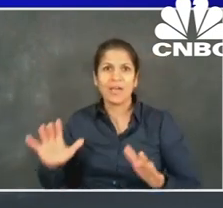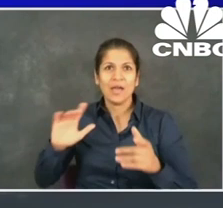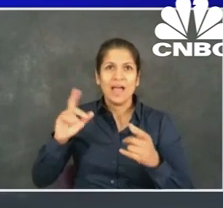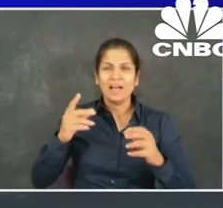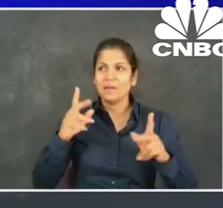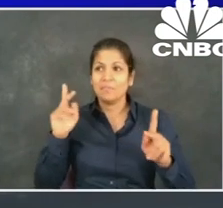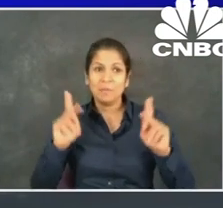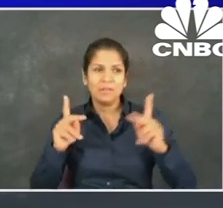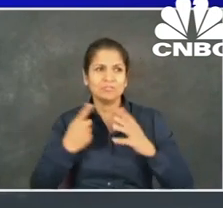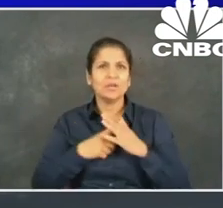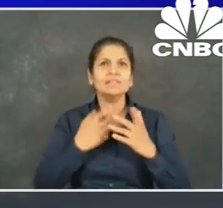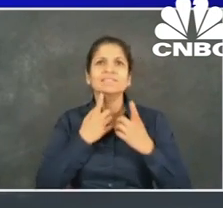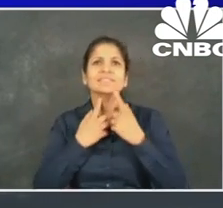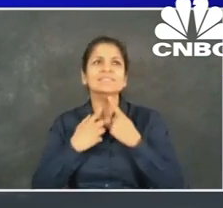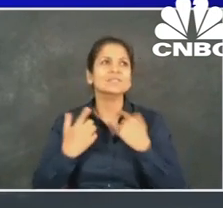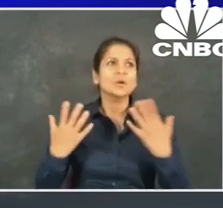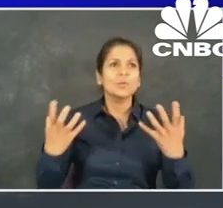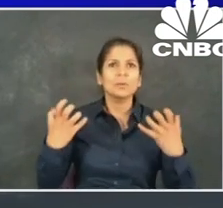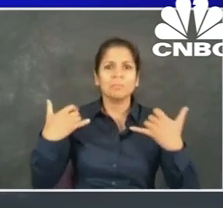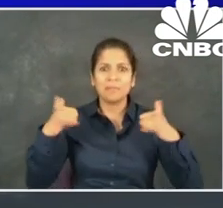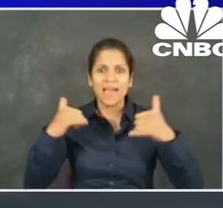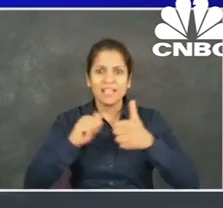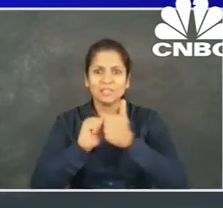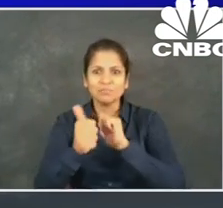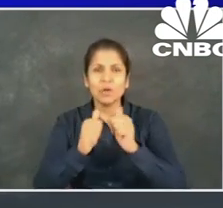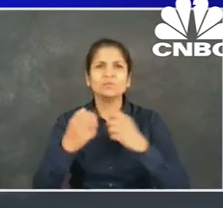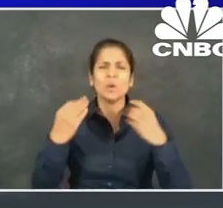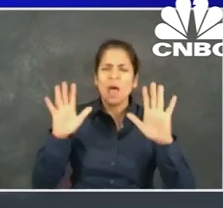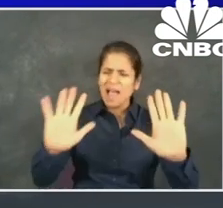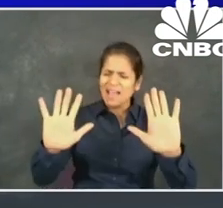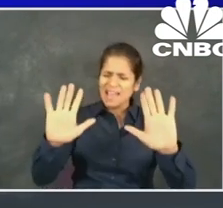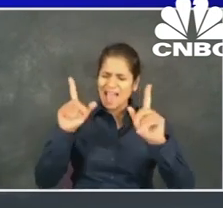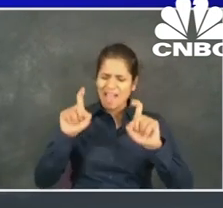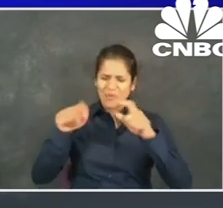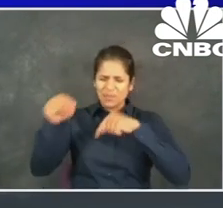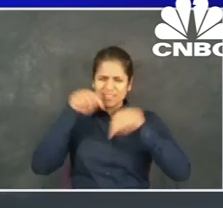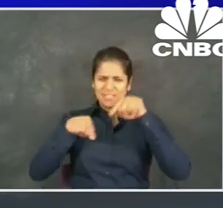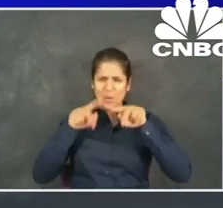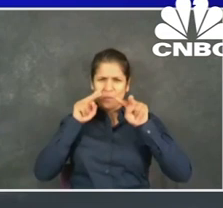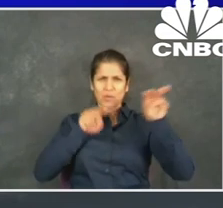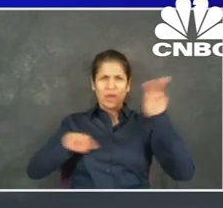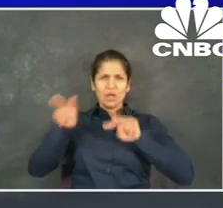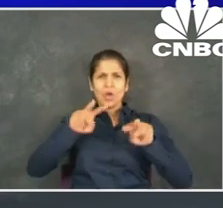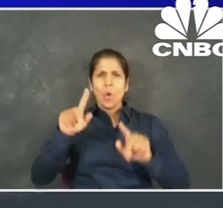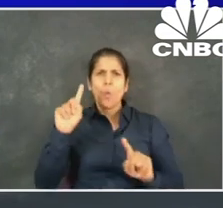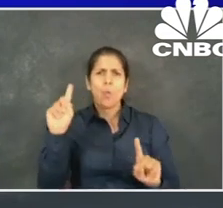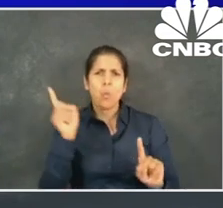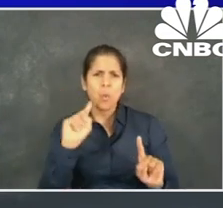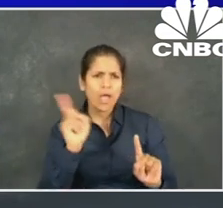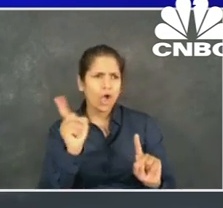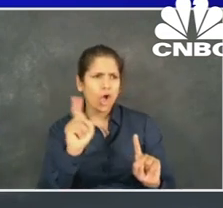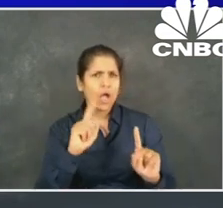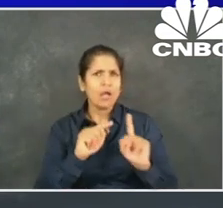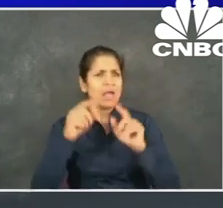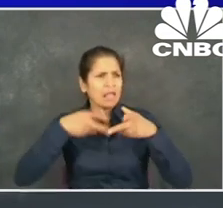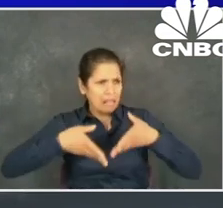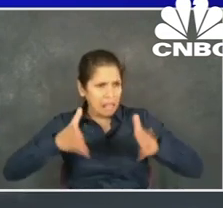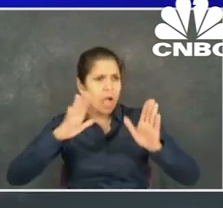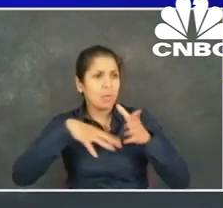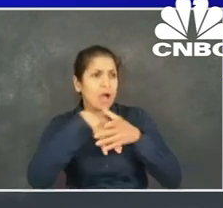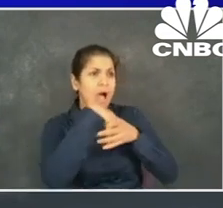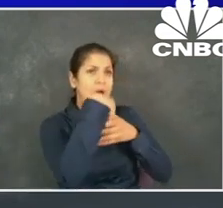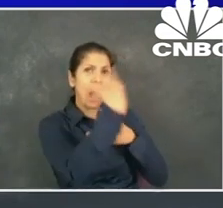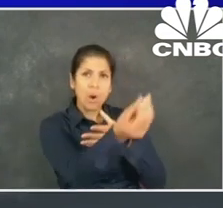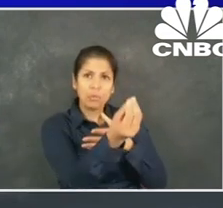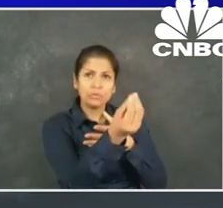be again. We're going to require social distancing, face coverings, and people only being out for just the period of